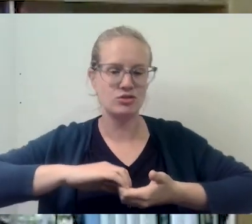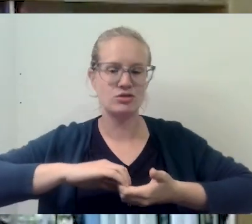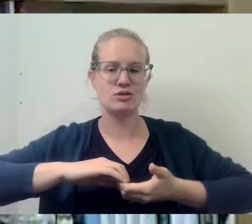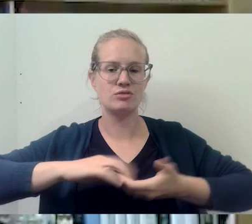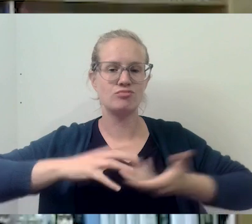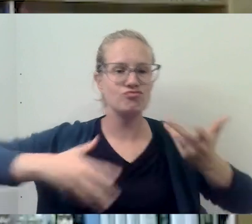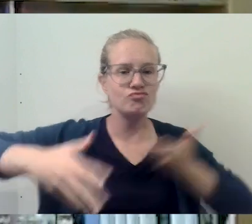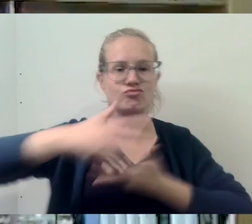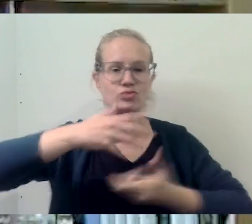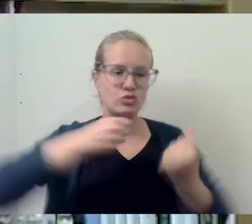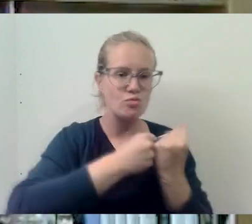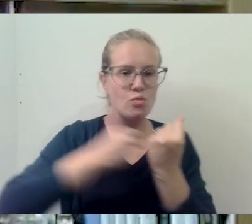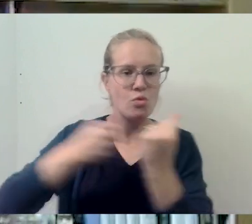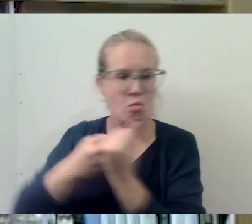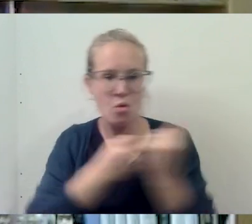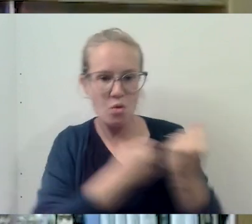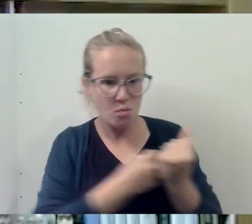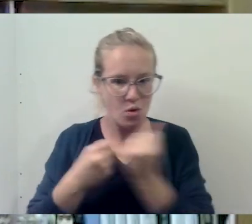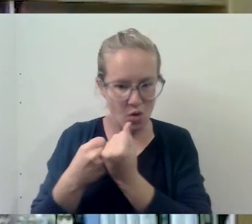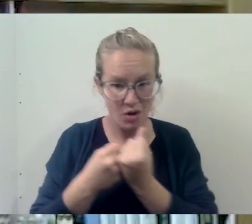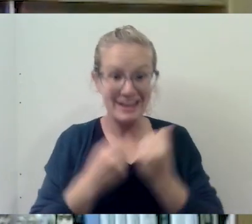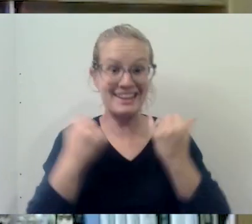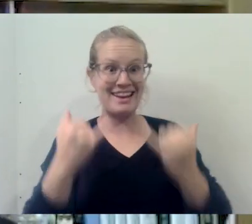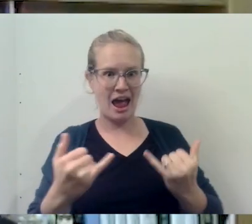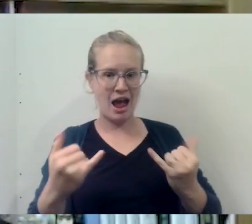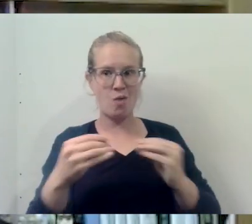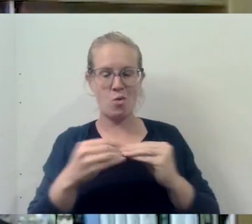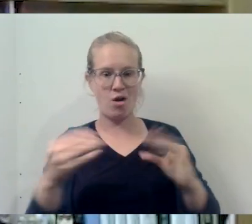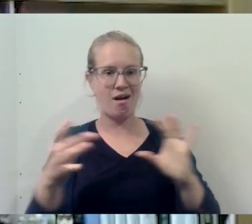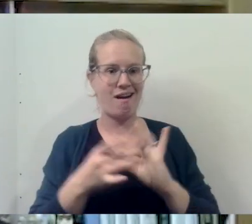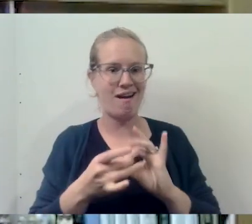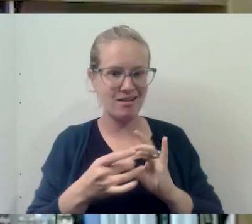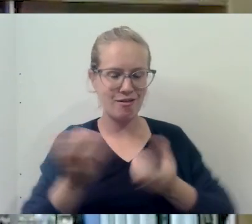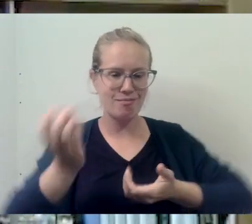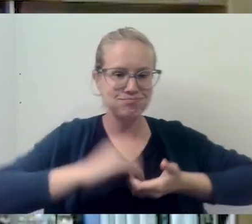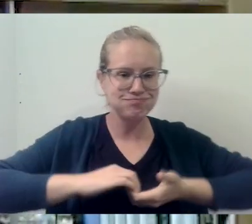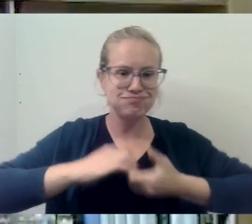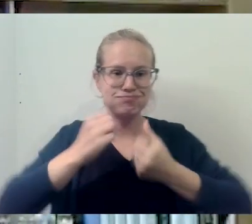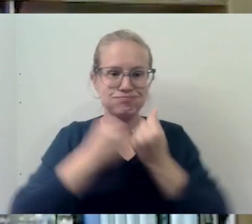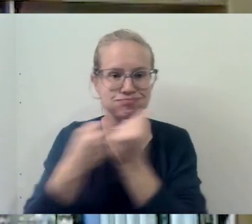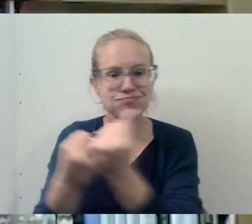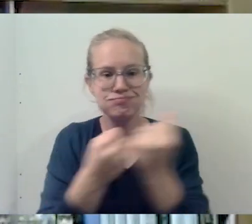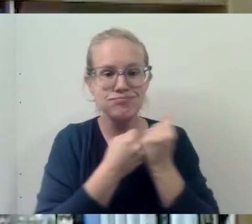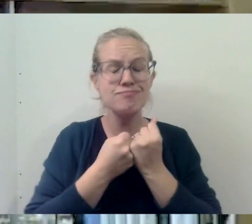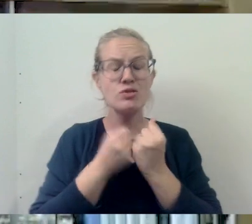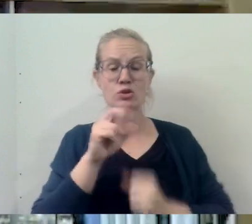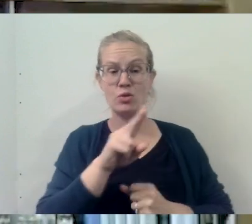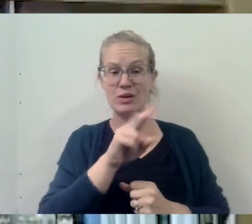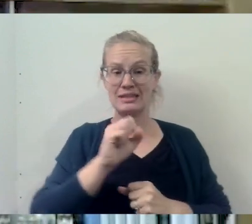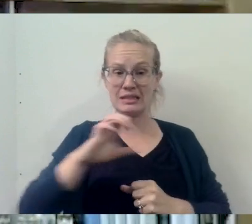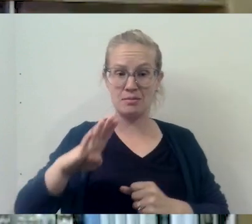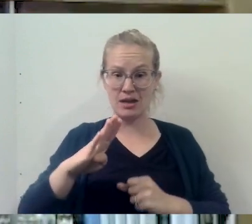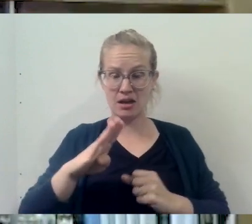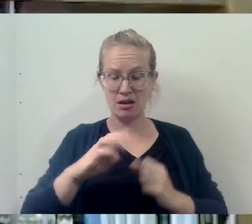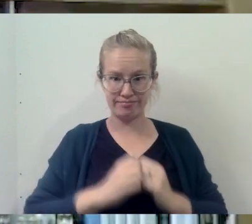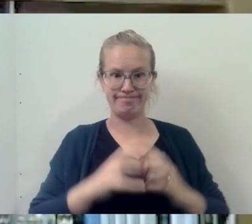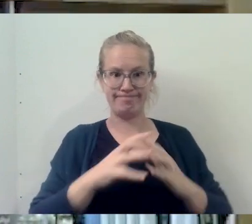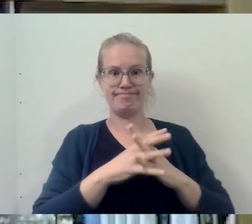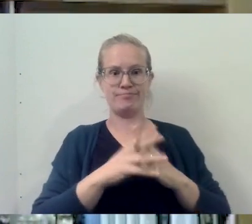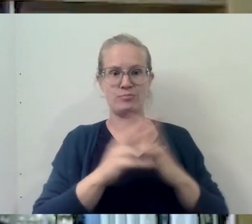mutual support that we're starting to see. So when the USCCB came out with this initiative,